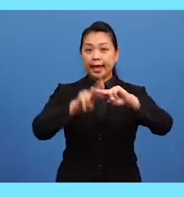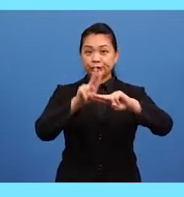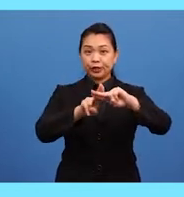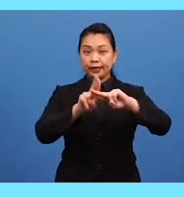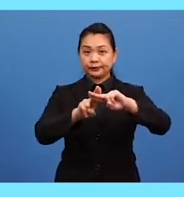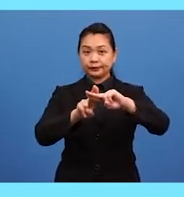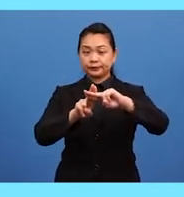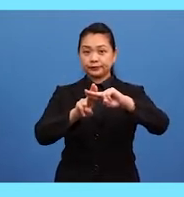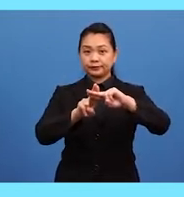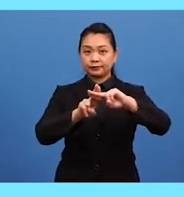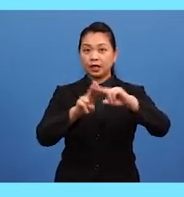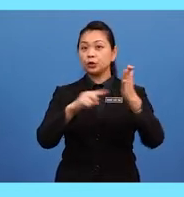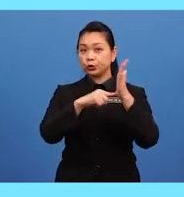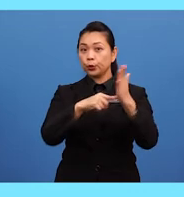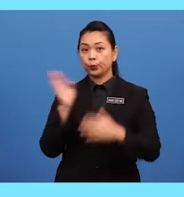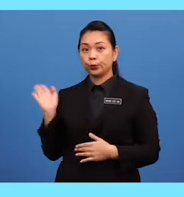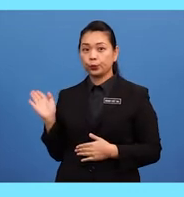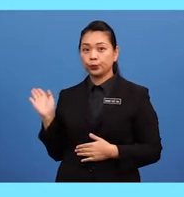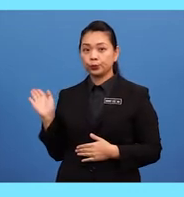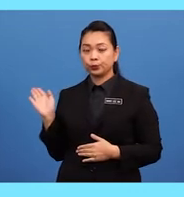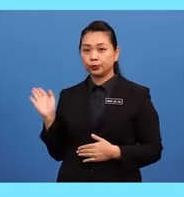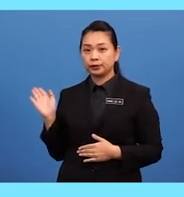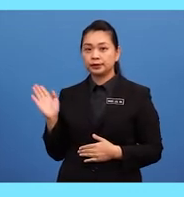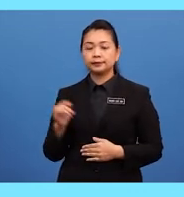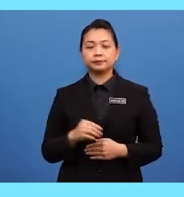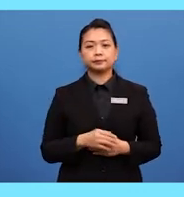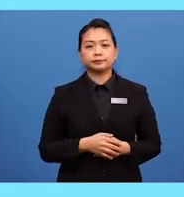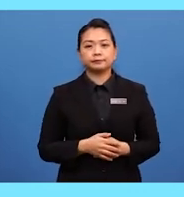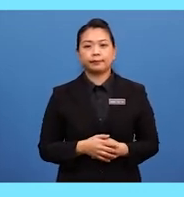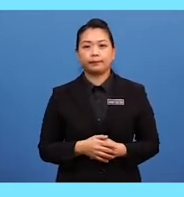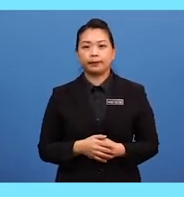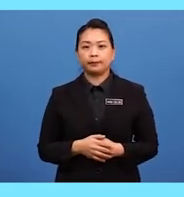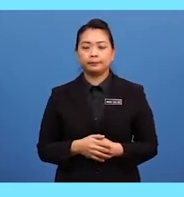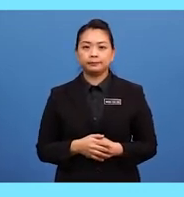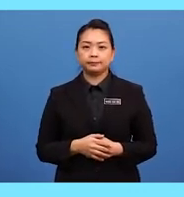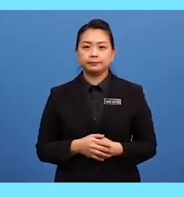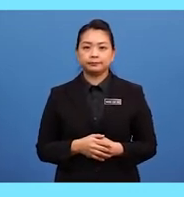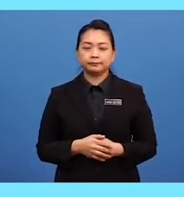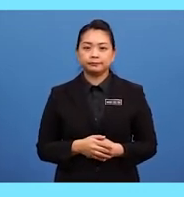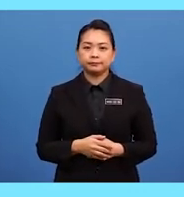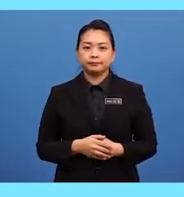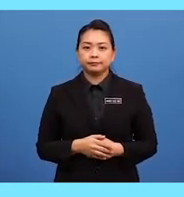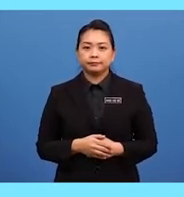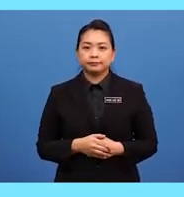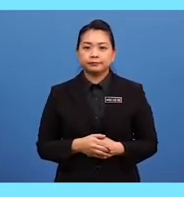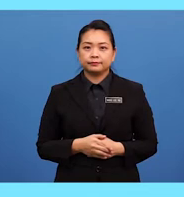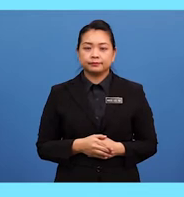Hashtag, Gram It Right, Hashtag, Gram Wiz, Hashtag, Grammar Made Easy Gram.